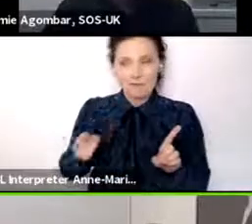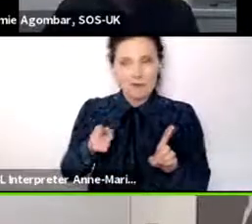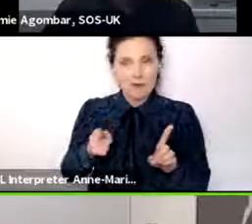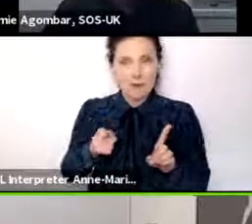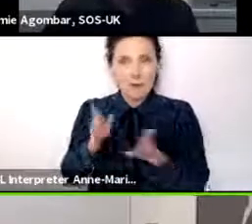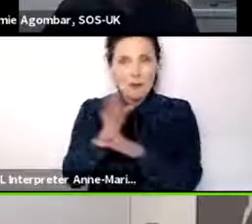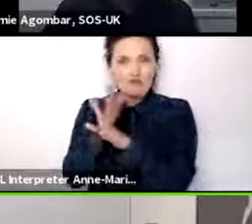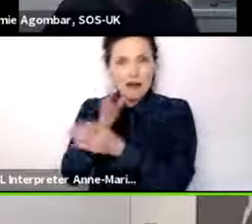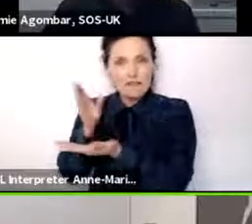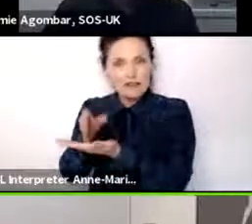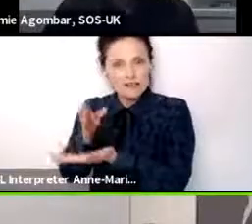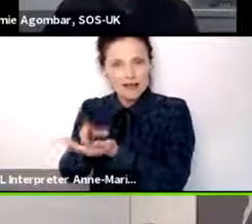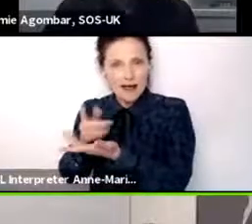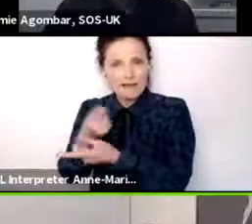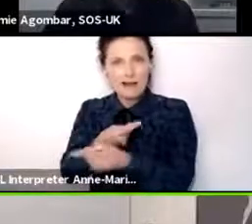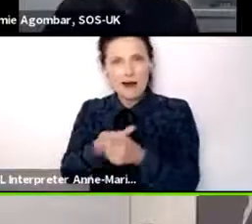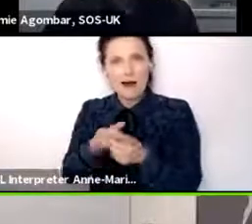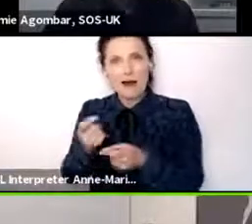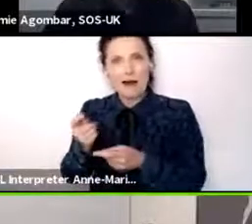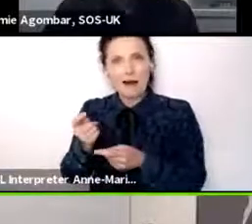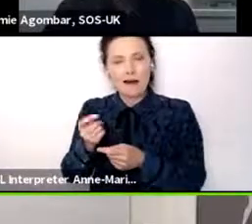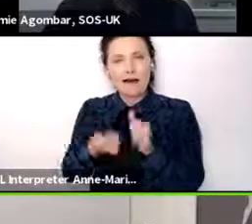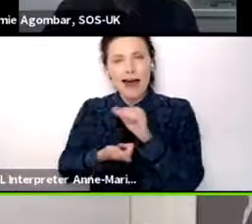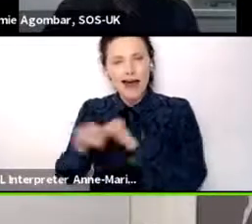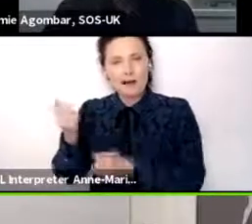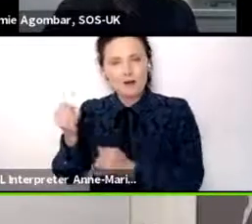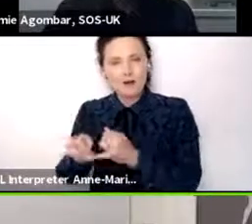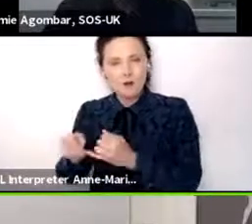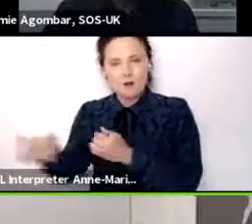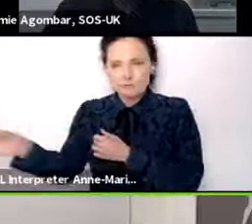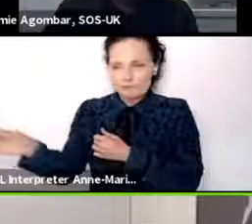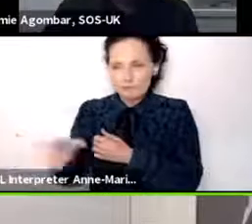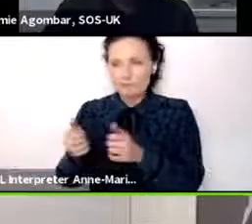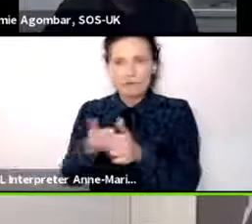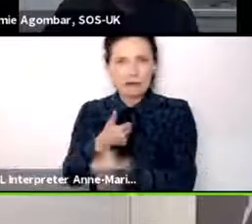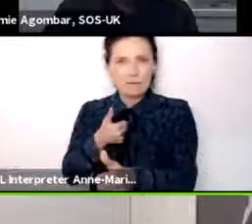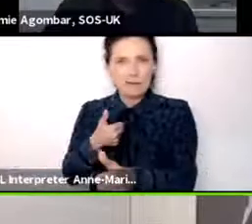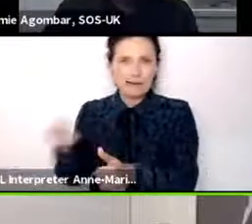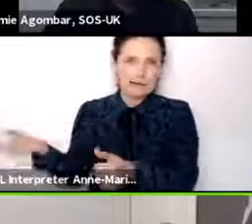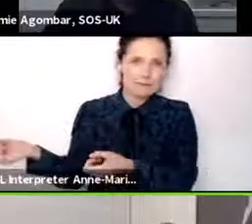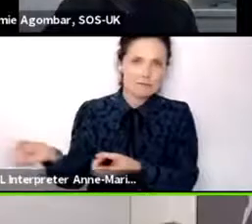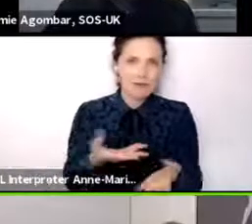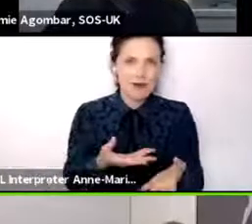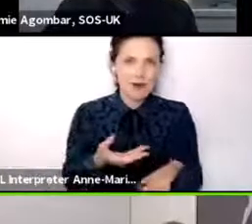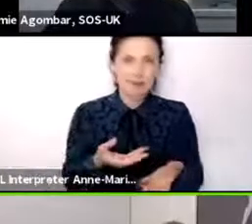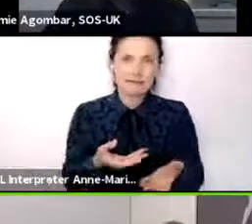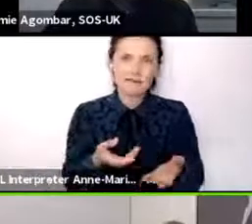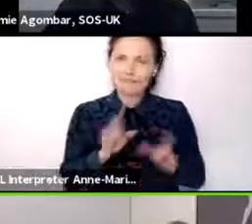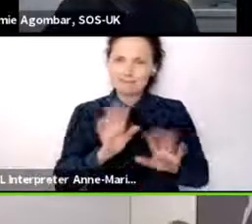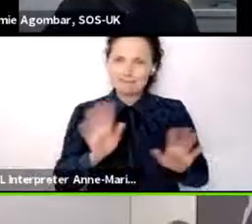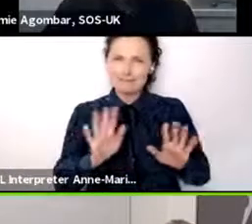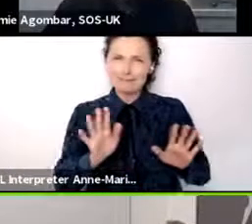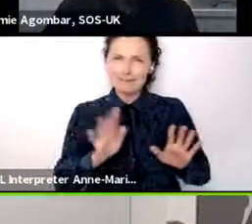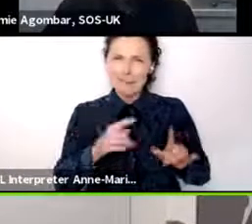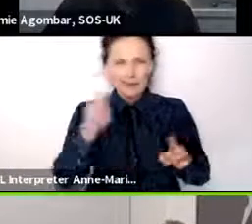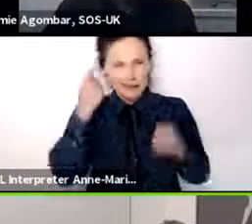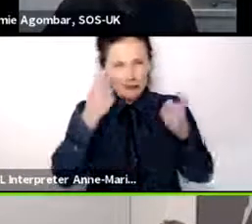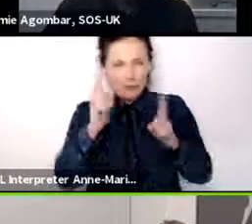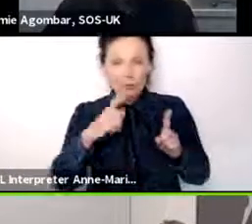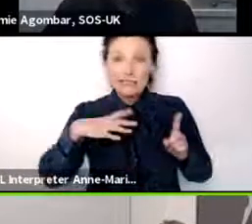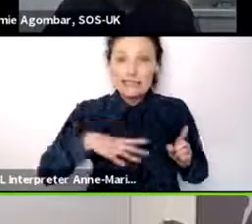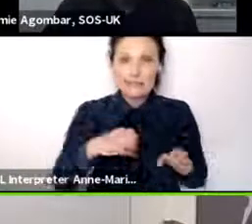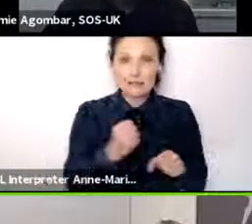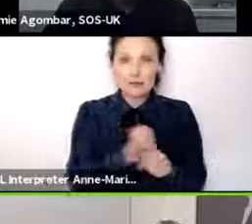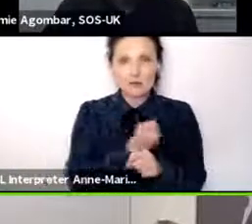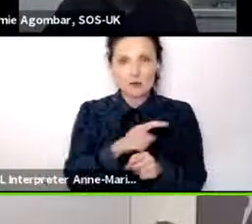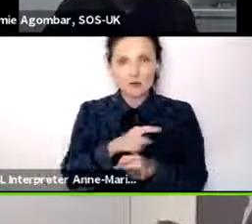sector and back into a sort of system where we're thinking about what we need to do rather than what is the lowest possible price that can be paid